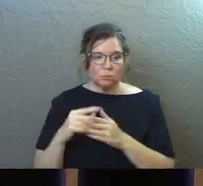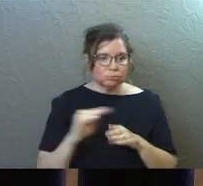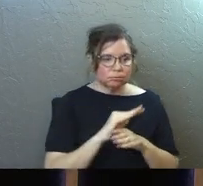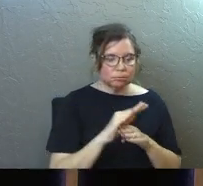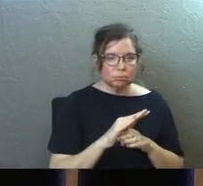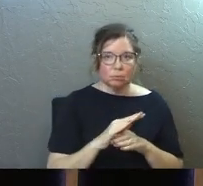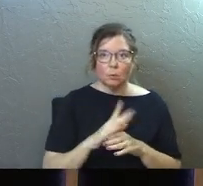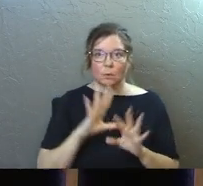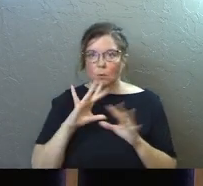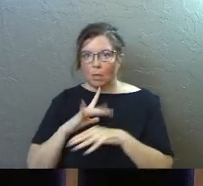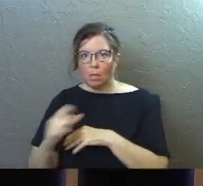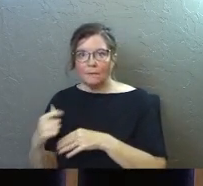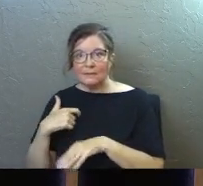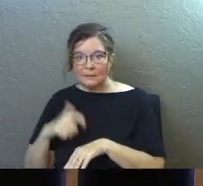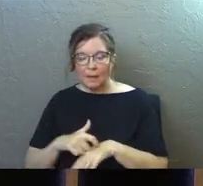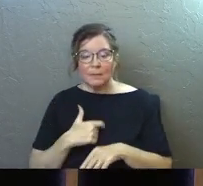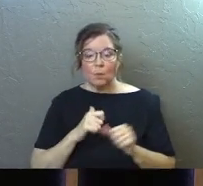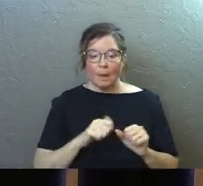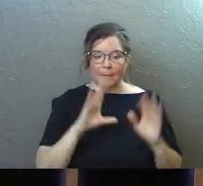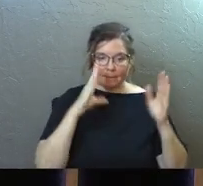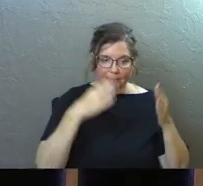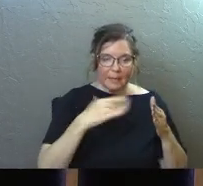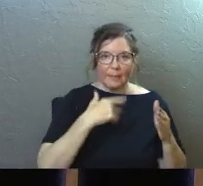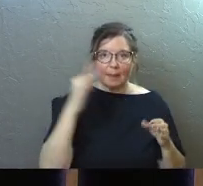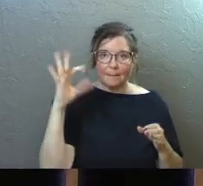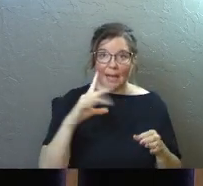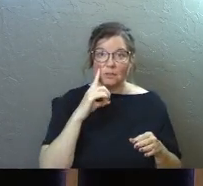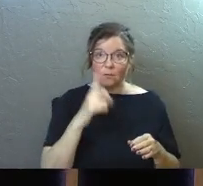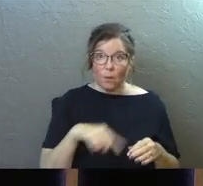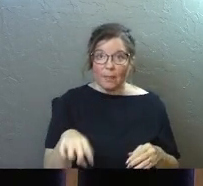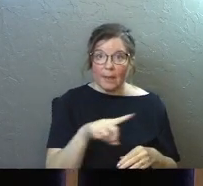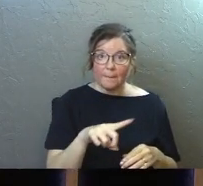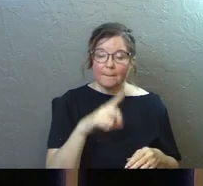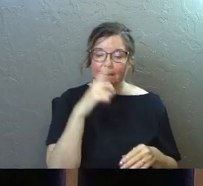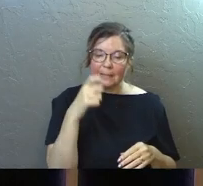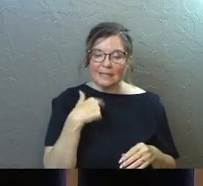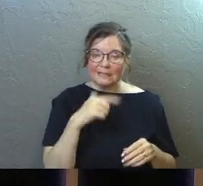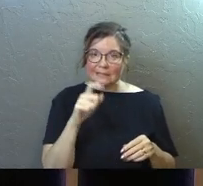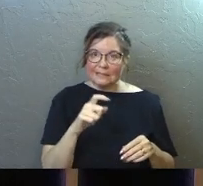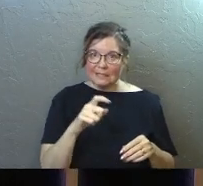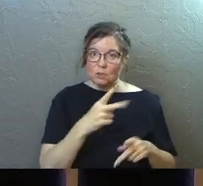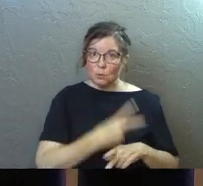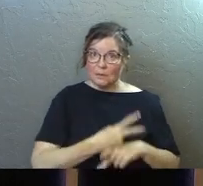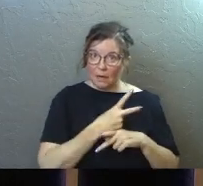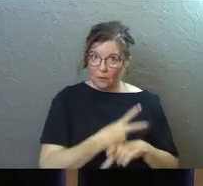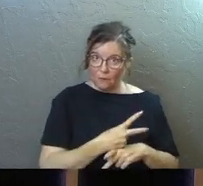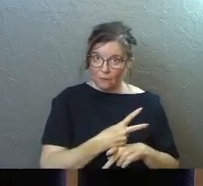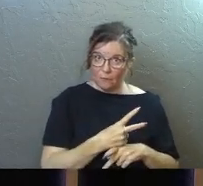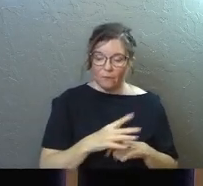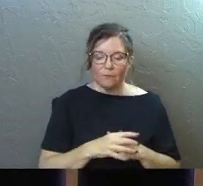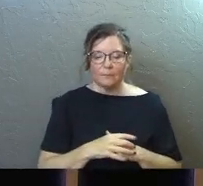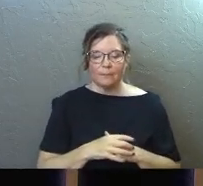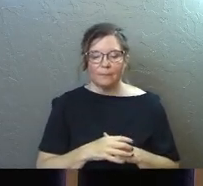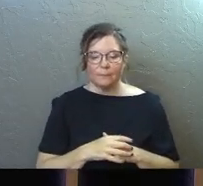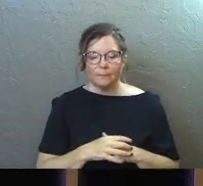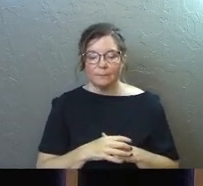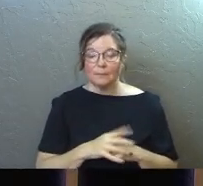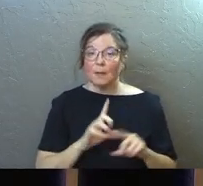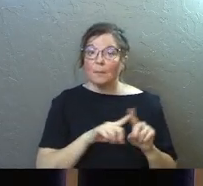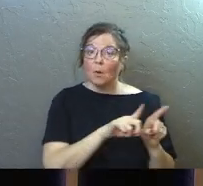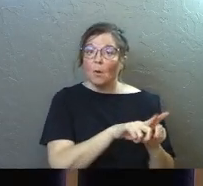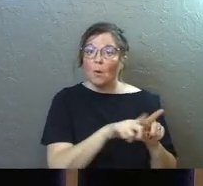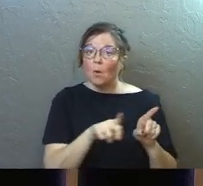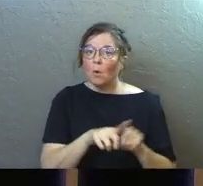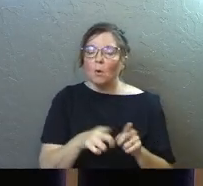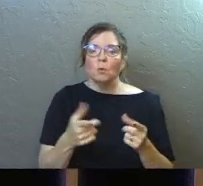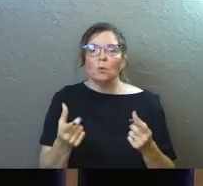which would have taken all of his available time. He was able to be that pastor for them because his needs were taken care of. But